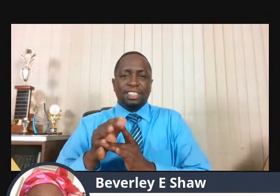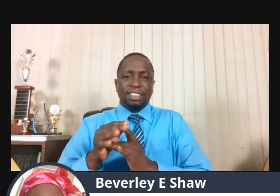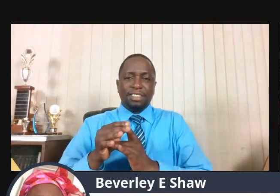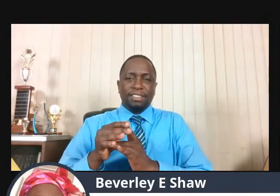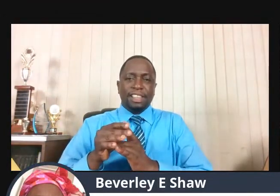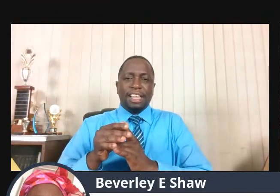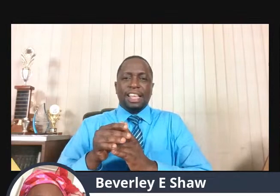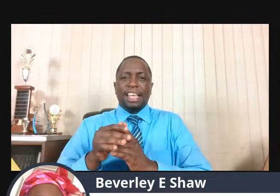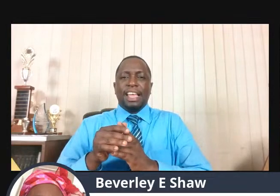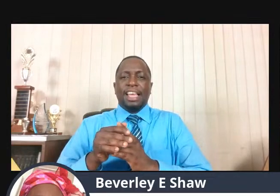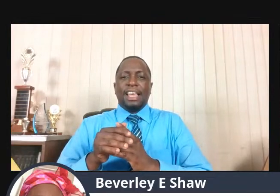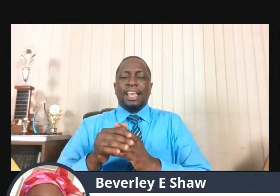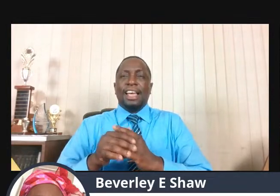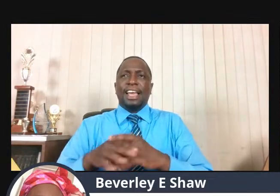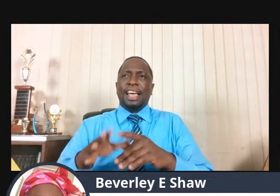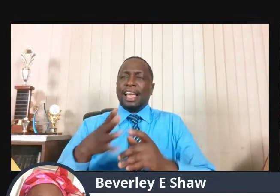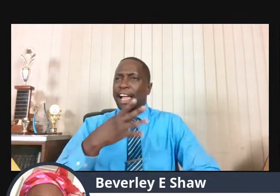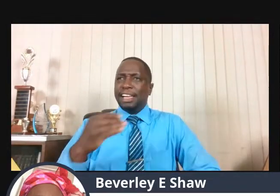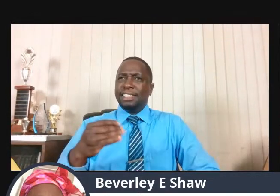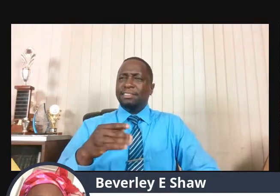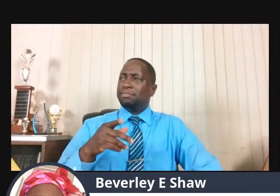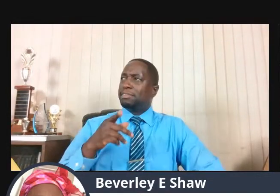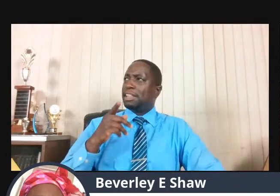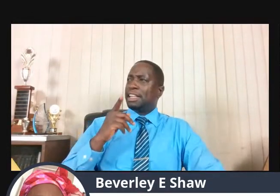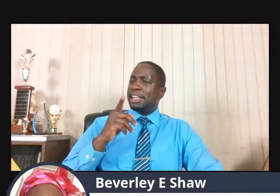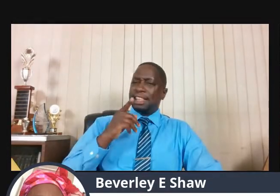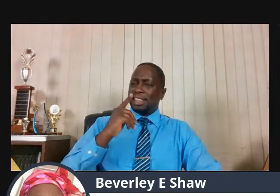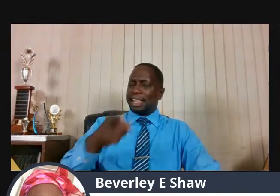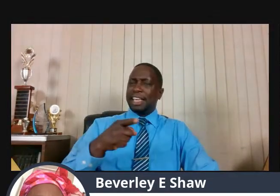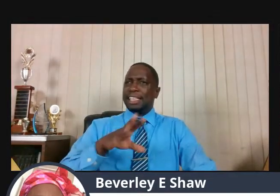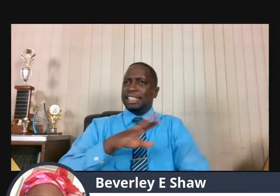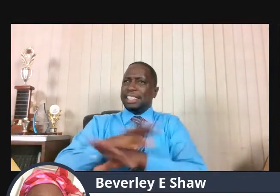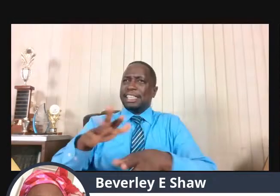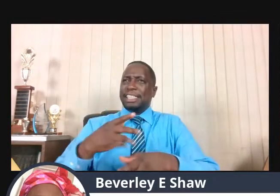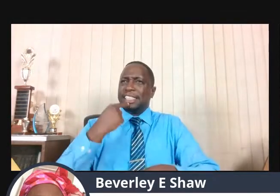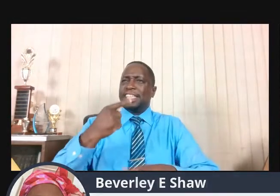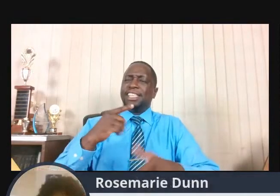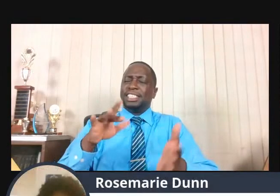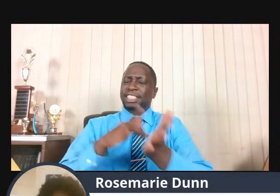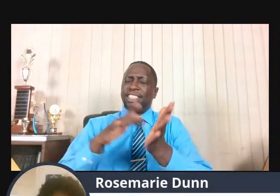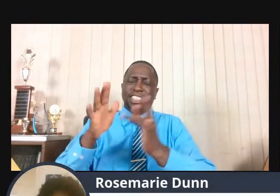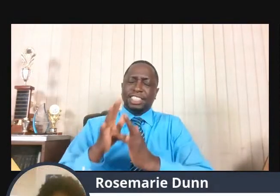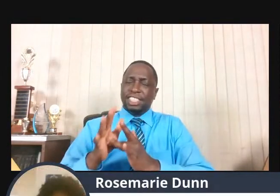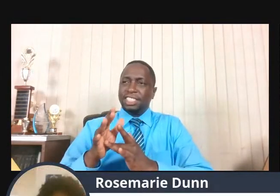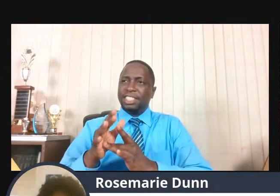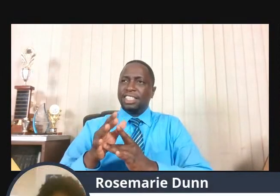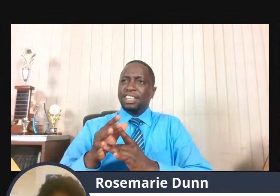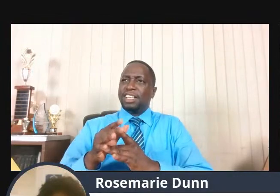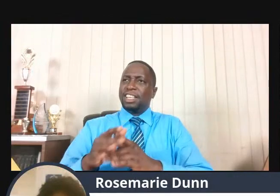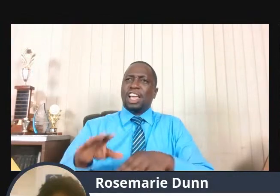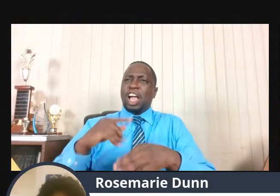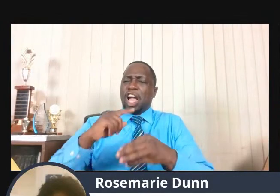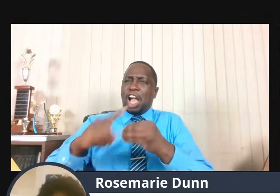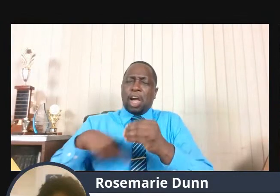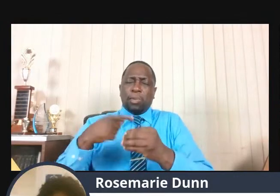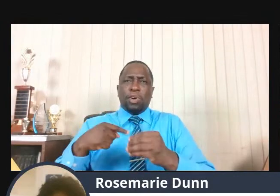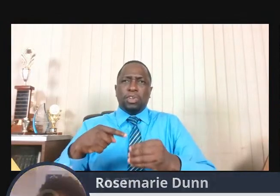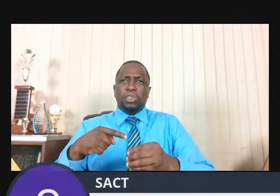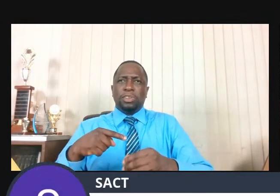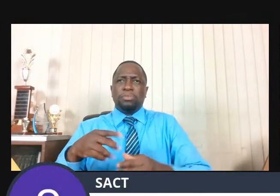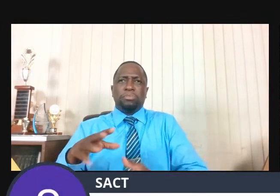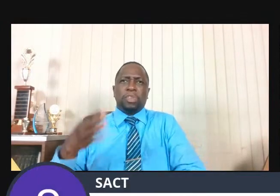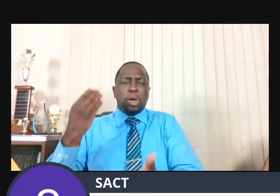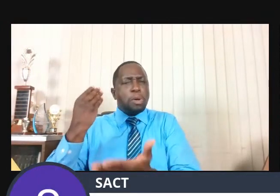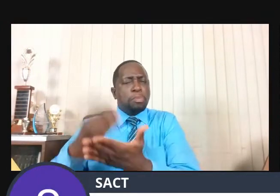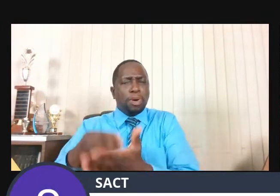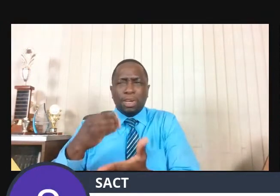that said, in this life, there are no problems. The word was not a prosperity gospel message that